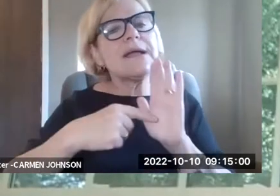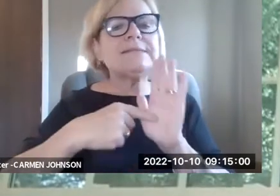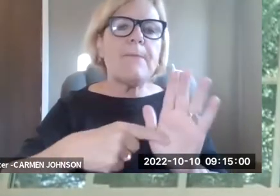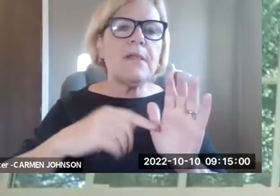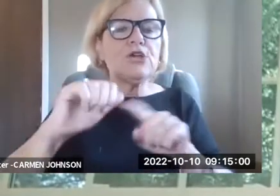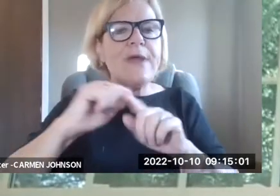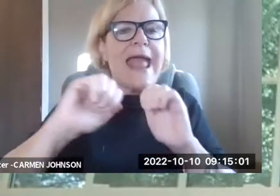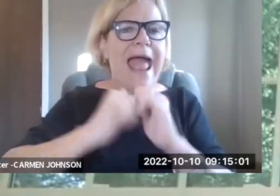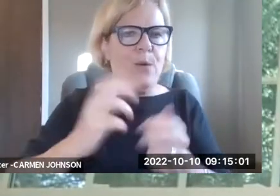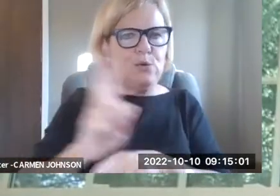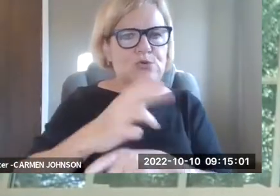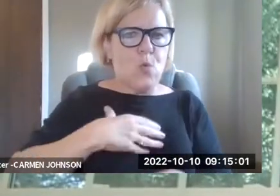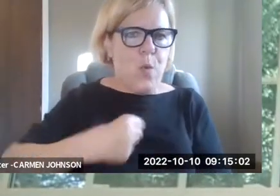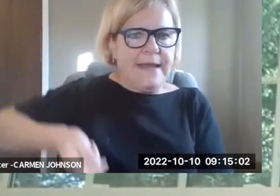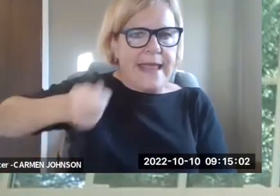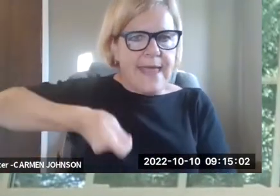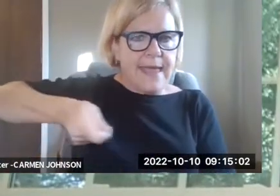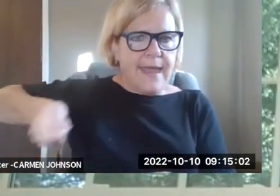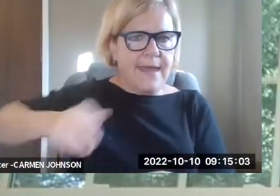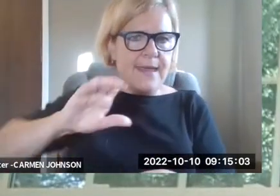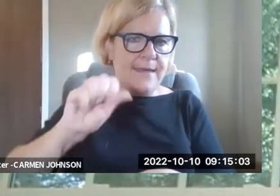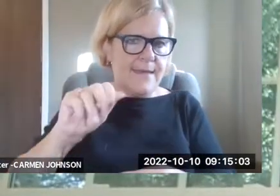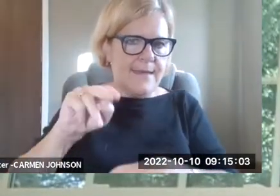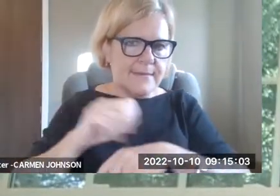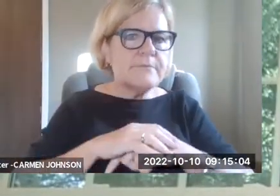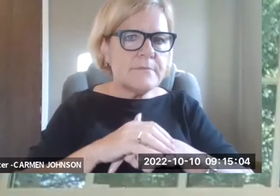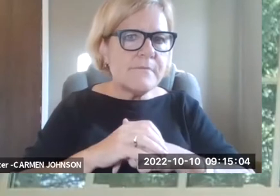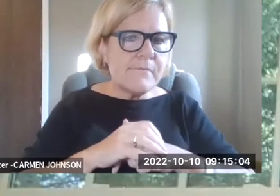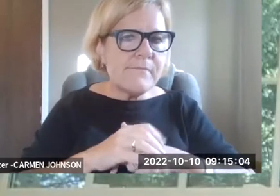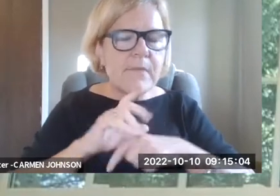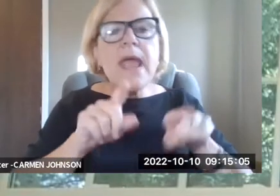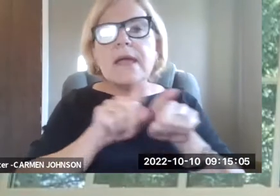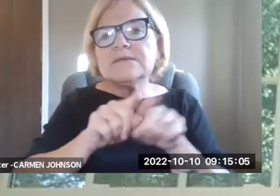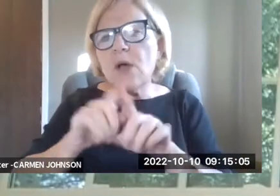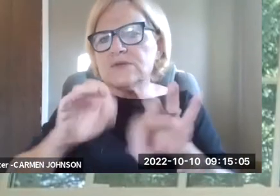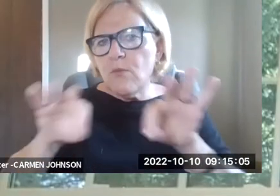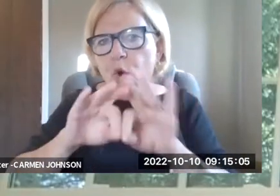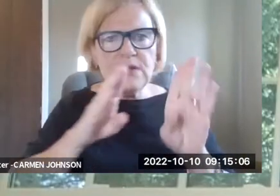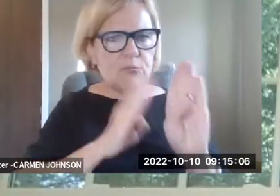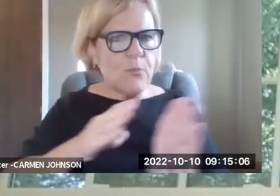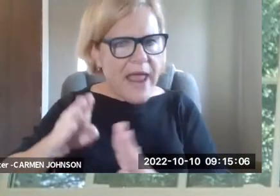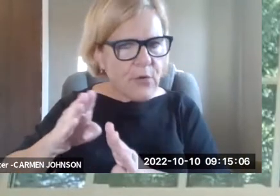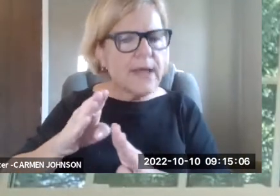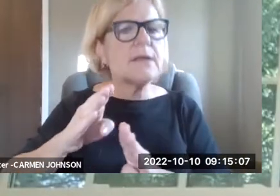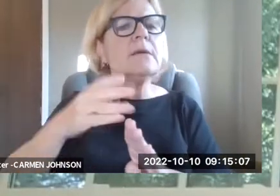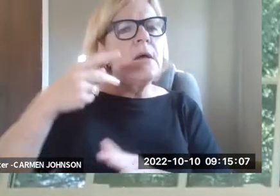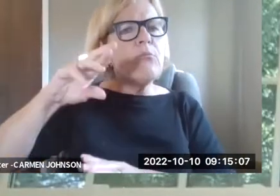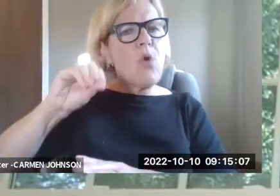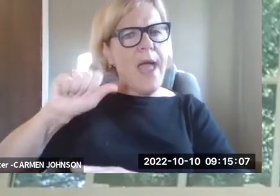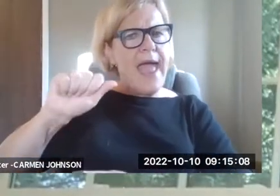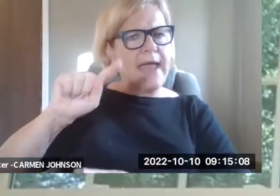help when someone, um, comes into the jail and prison and needs, for example, training on how to use a white cane. Um,